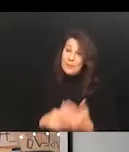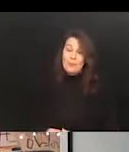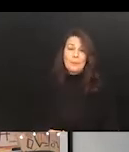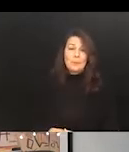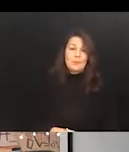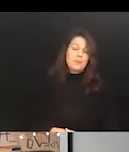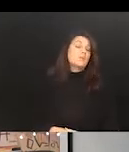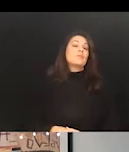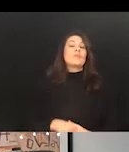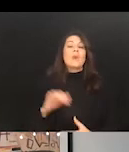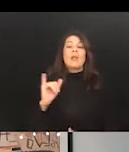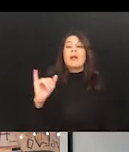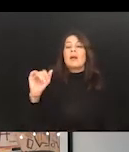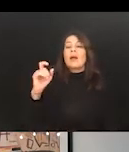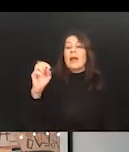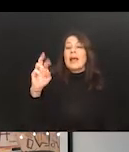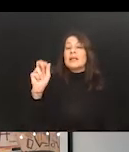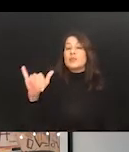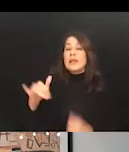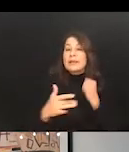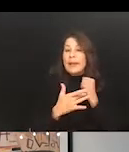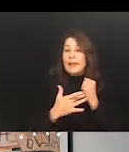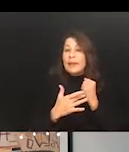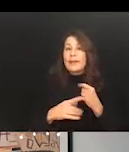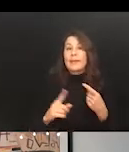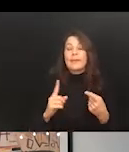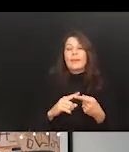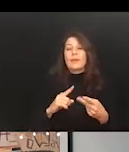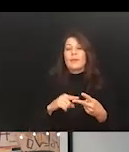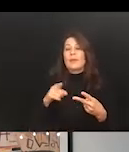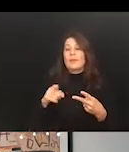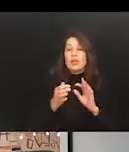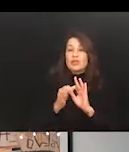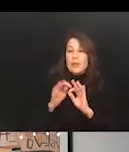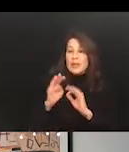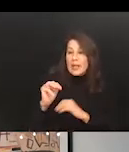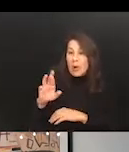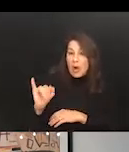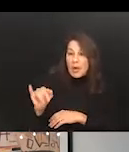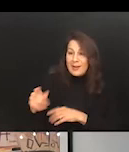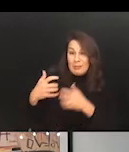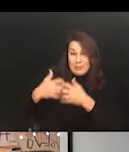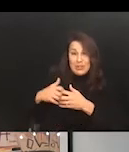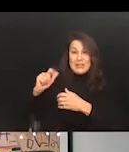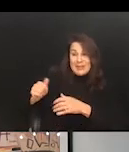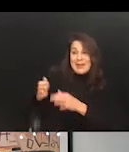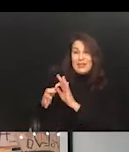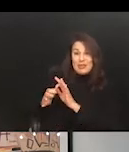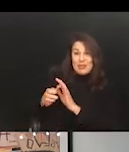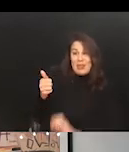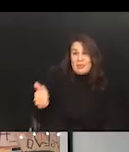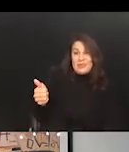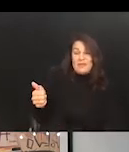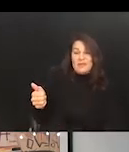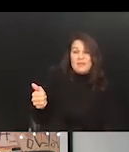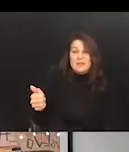like x-ray technicians, or, you if you're interpreting MRIs, actually machines can do that really well because it